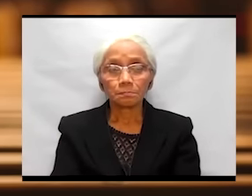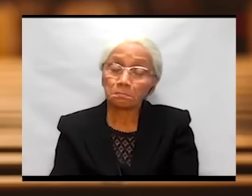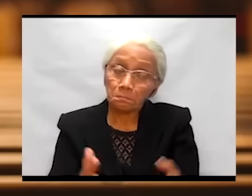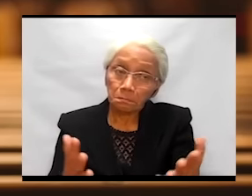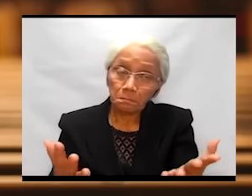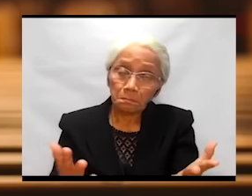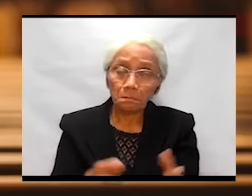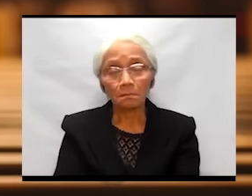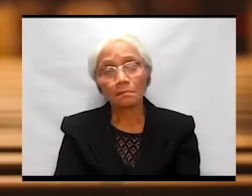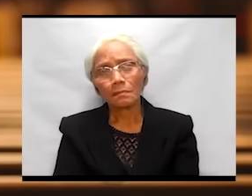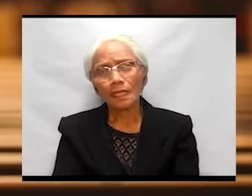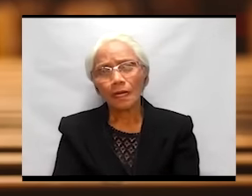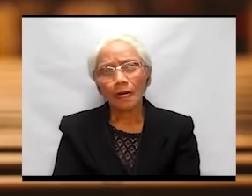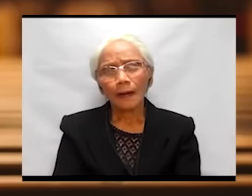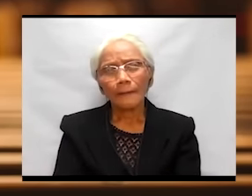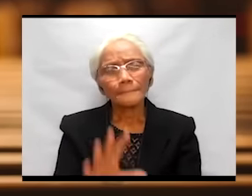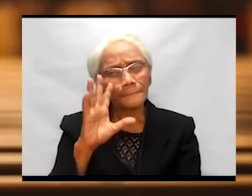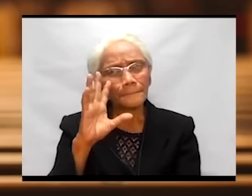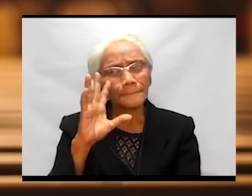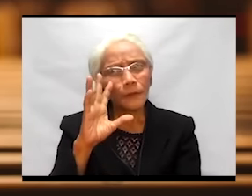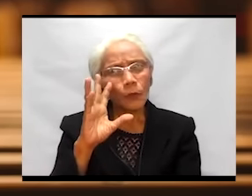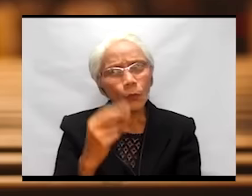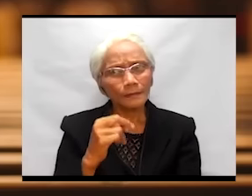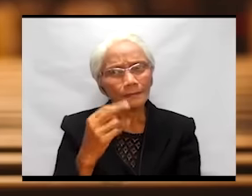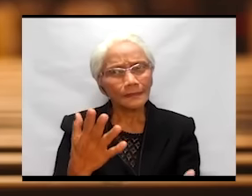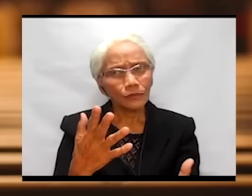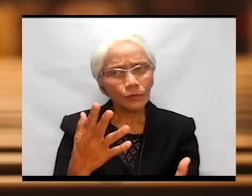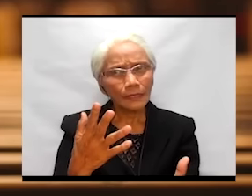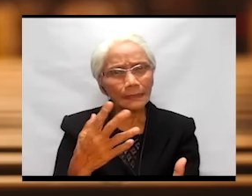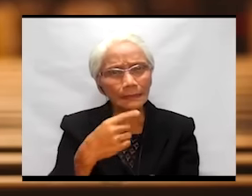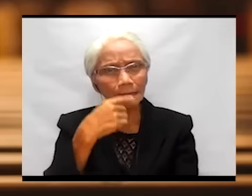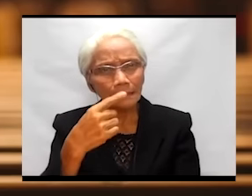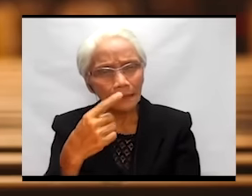By the way, when we talk of hope,